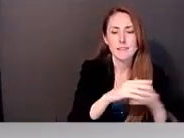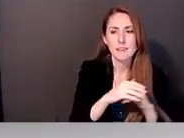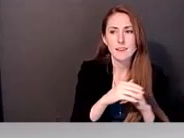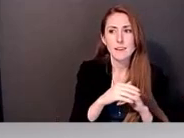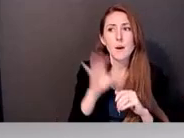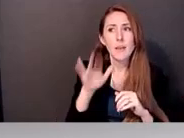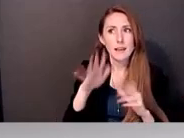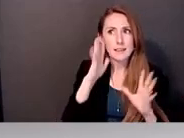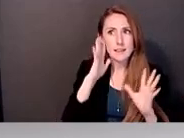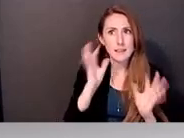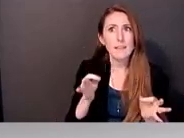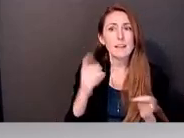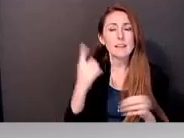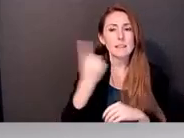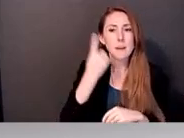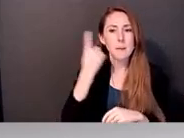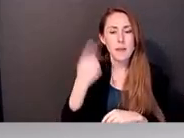very